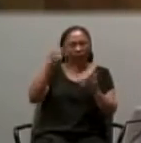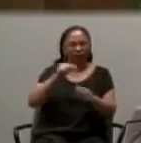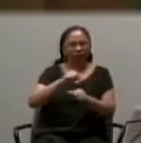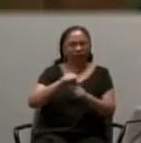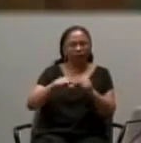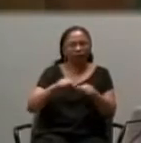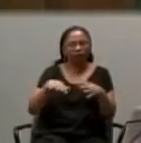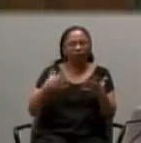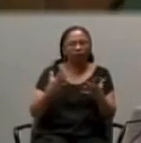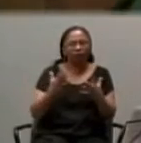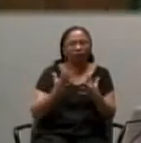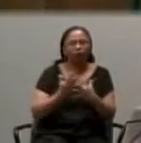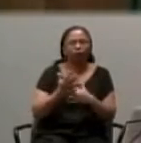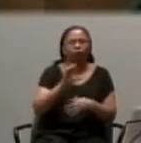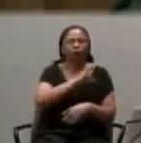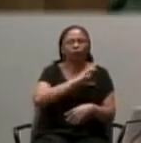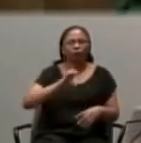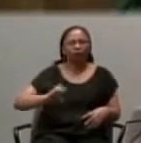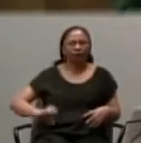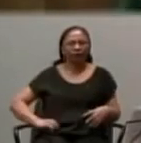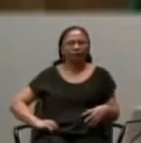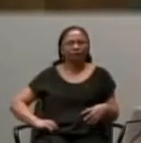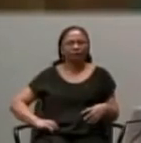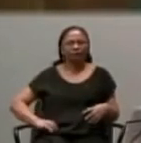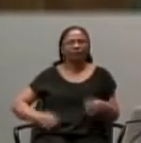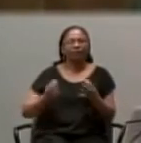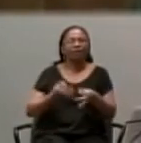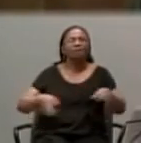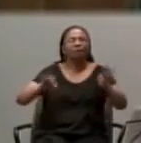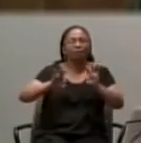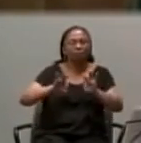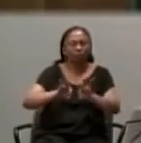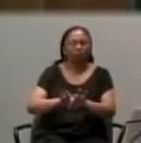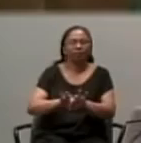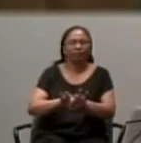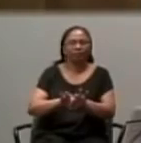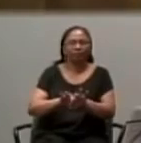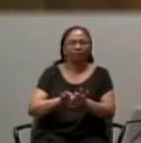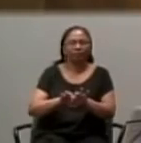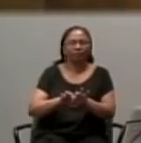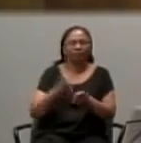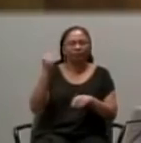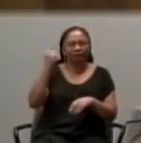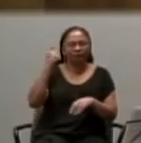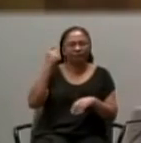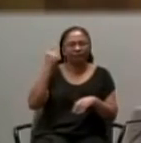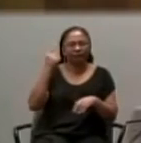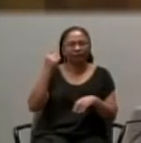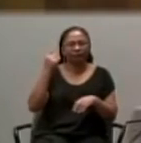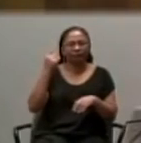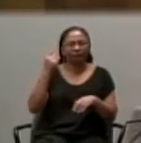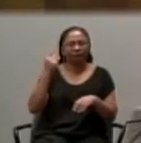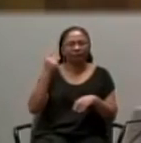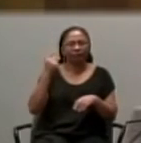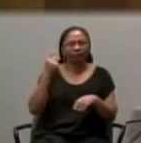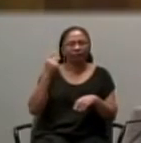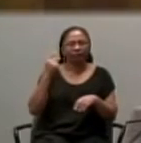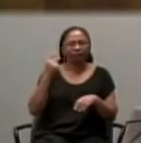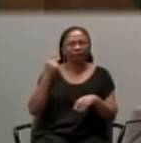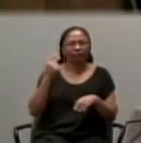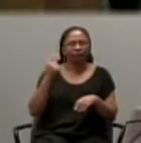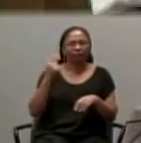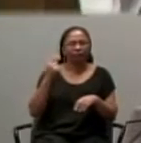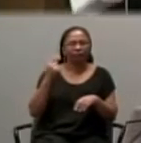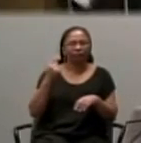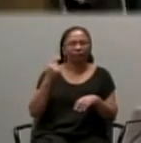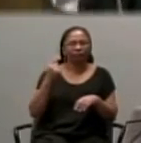he starts with the most important element of this relationship. Which is, Give way to one another in